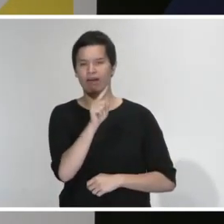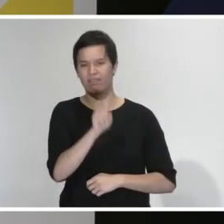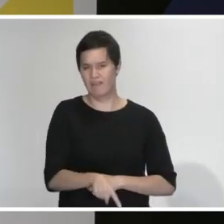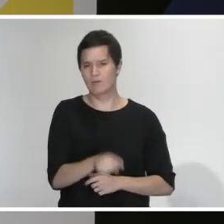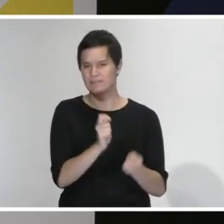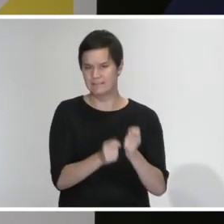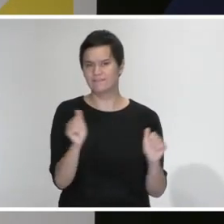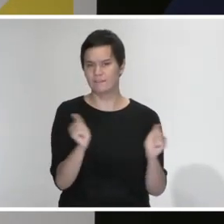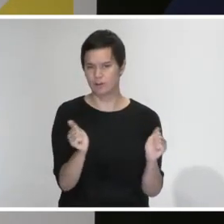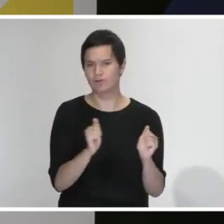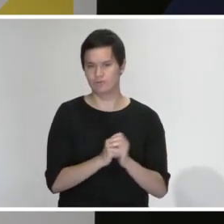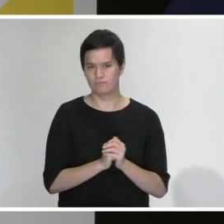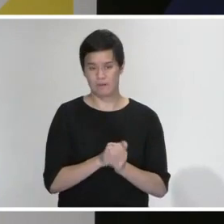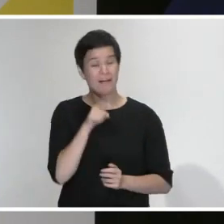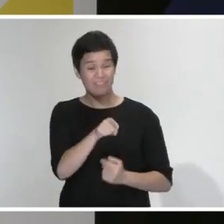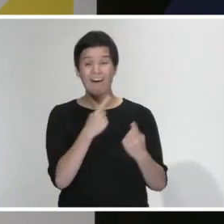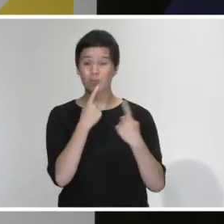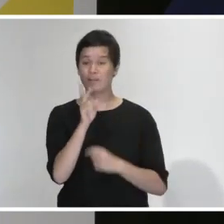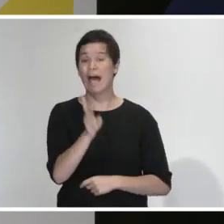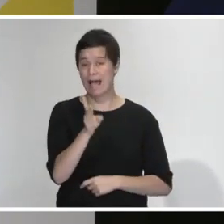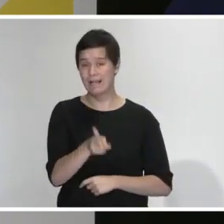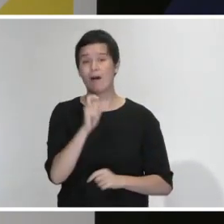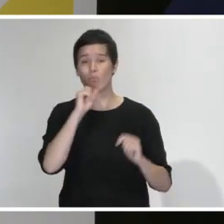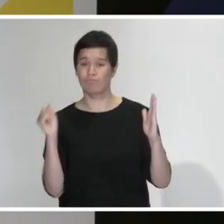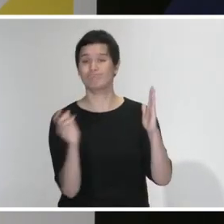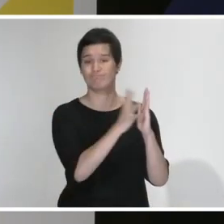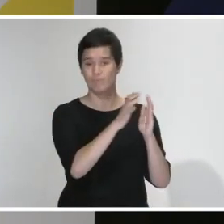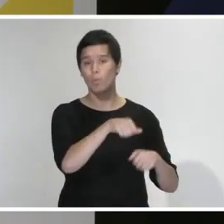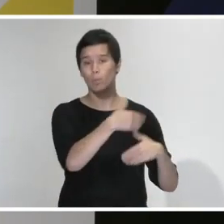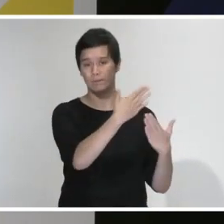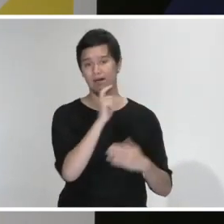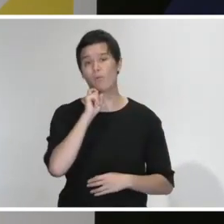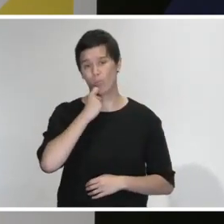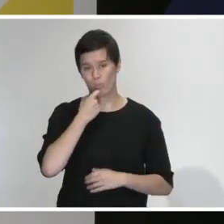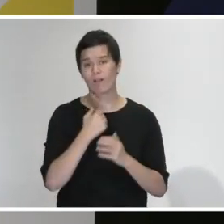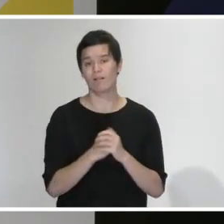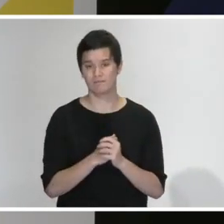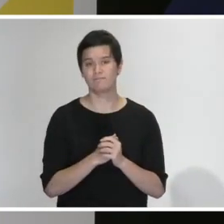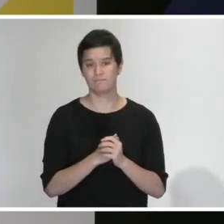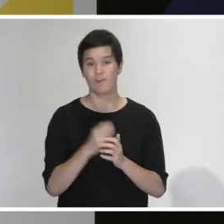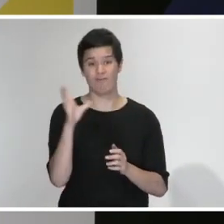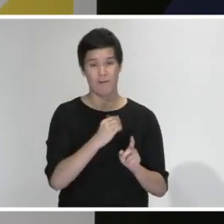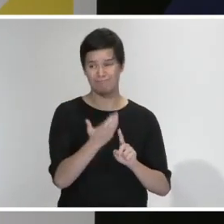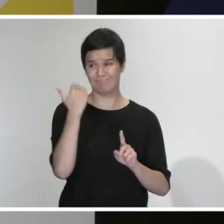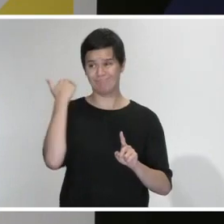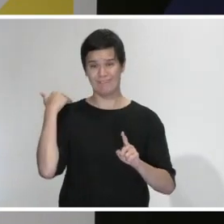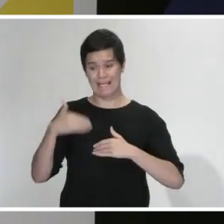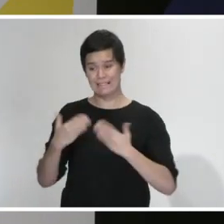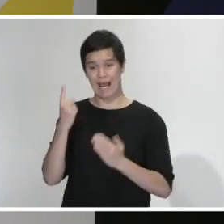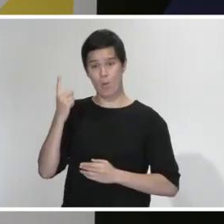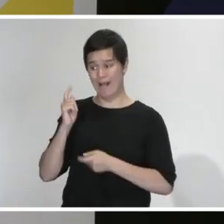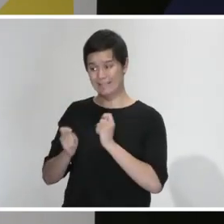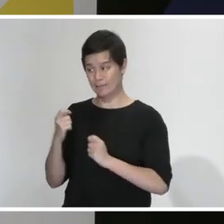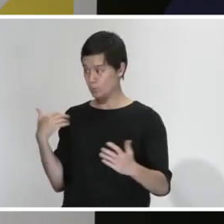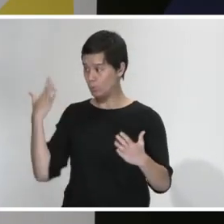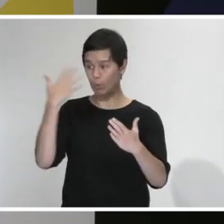test number on our website and we will do that from right from the start going right back to when we first started testing so that people can map if